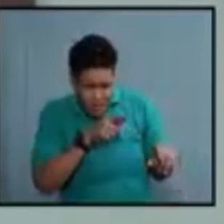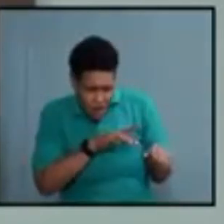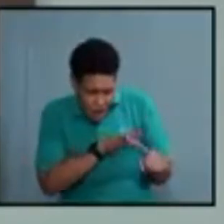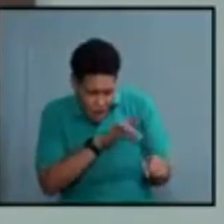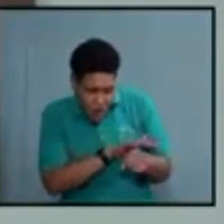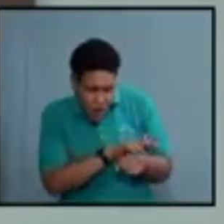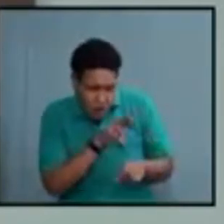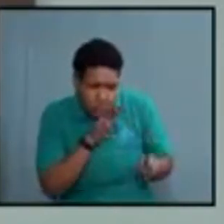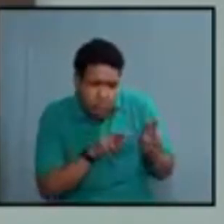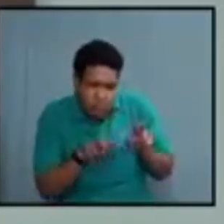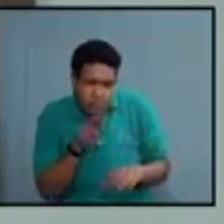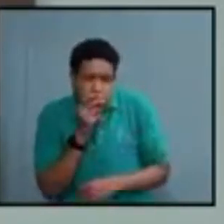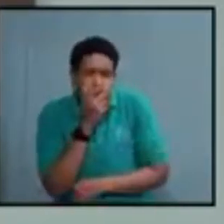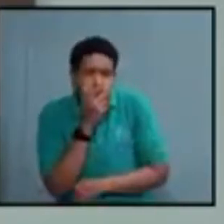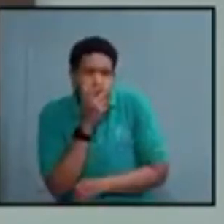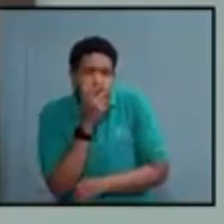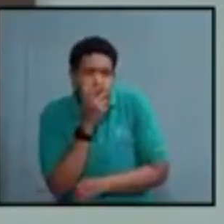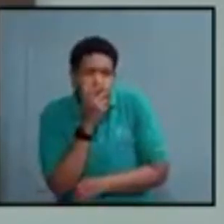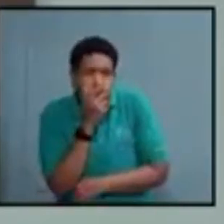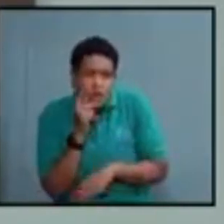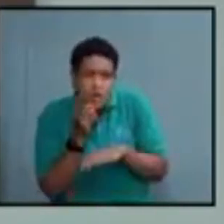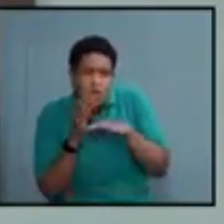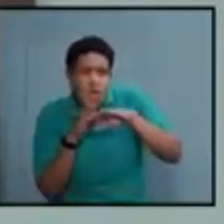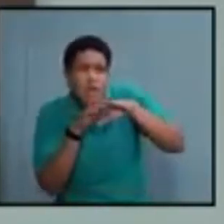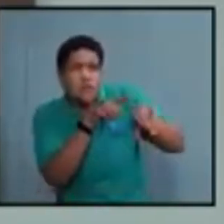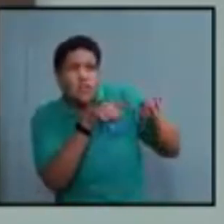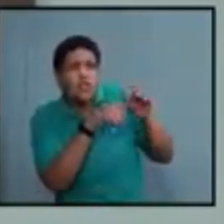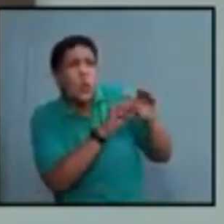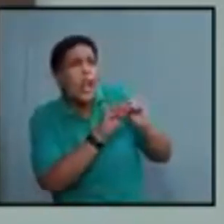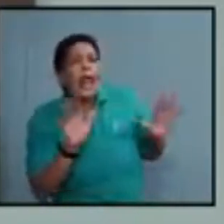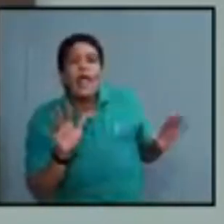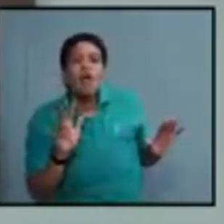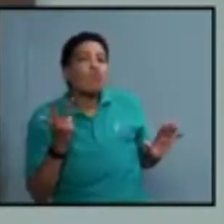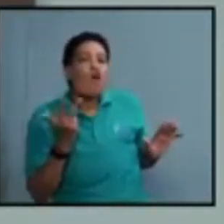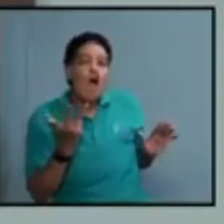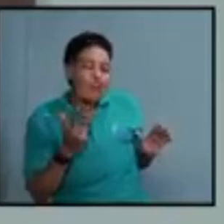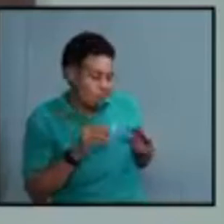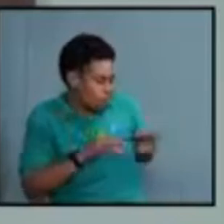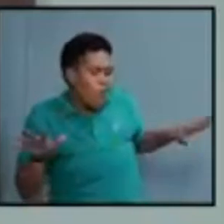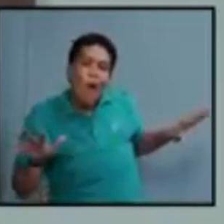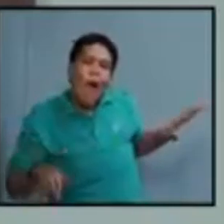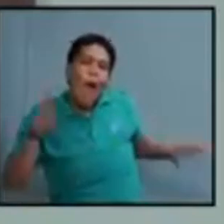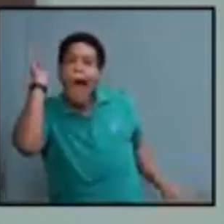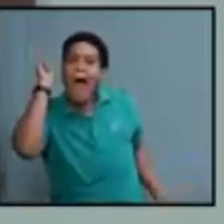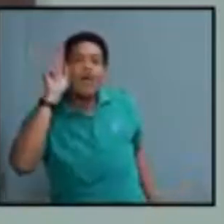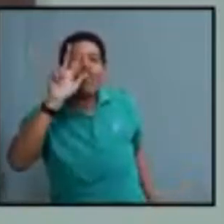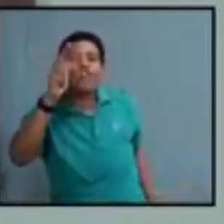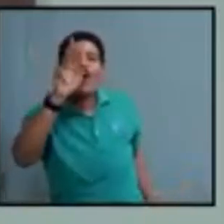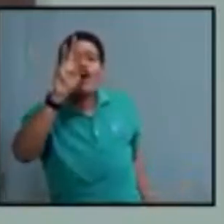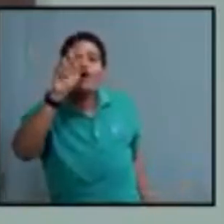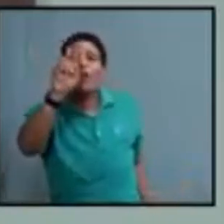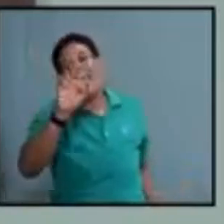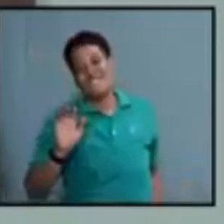we are in the early stages of our third wave. A third wave which